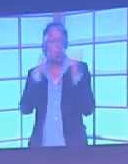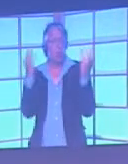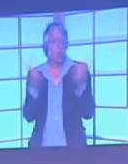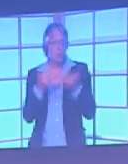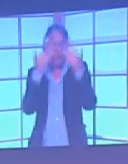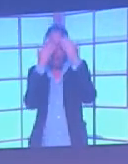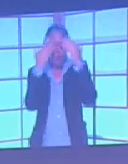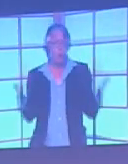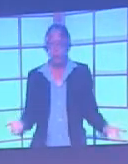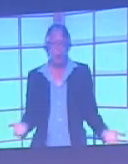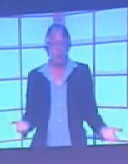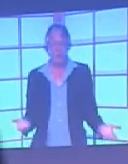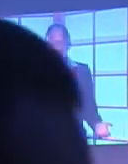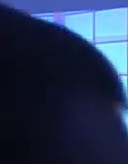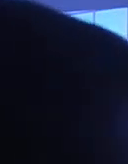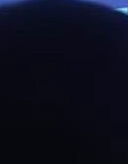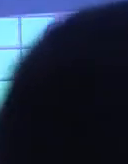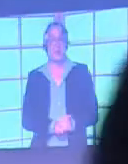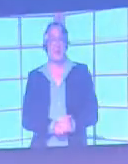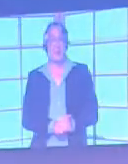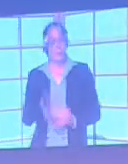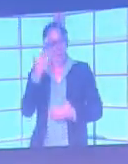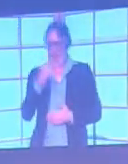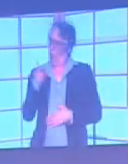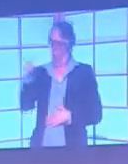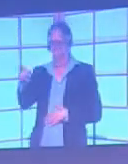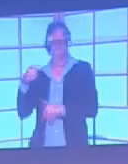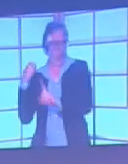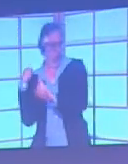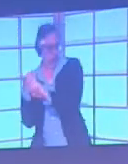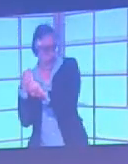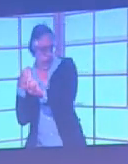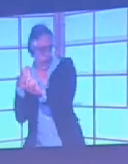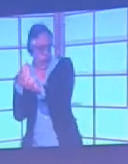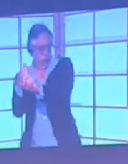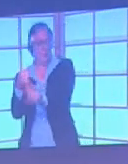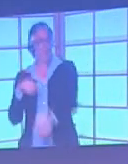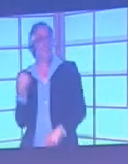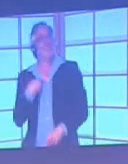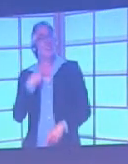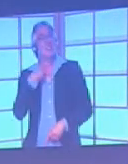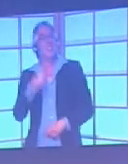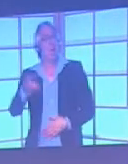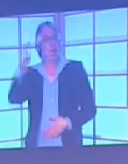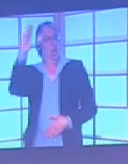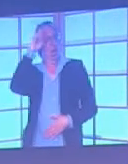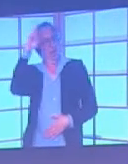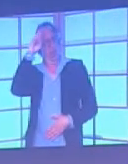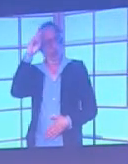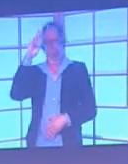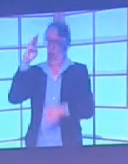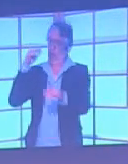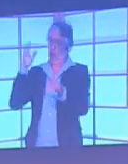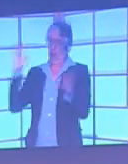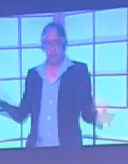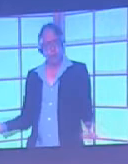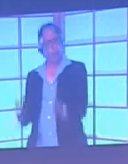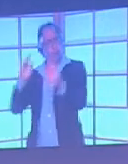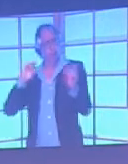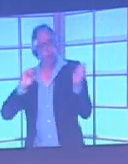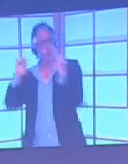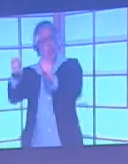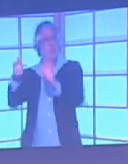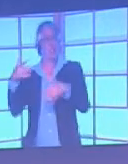and it's taken a champion, we keep talking about these champions, they're so important, it's taken a champion such as Catherine